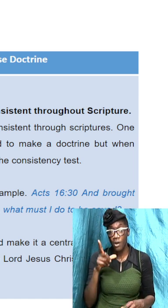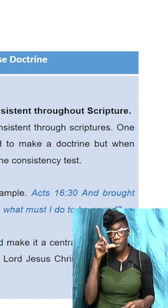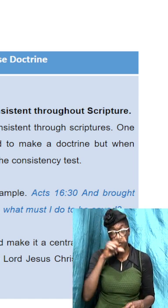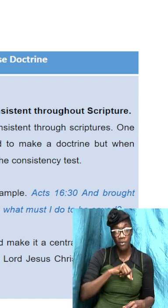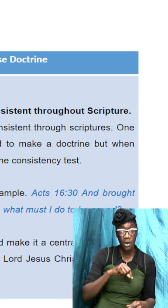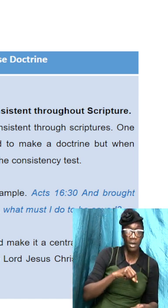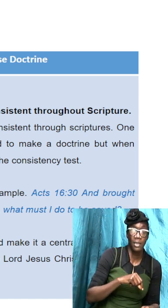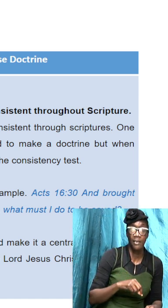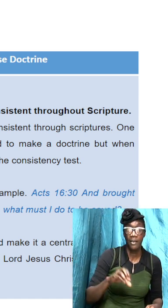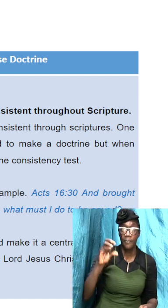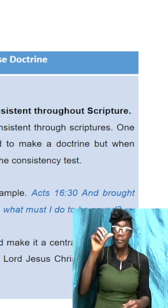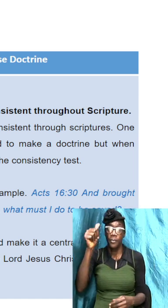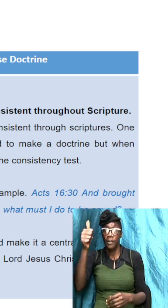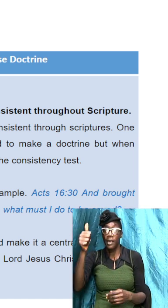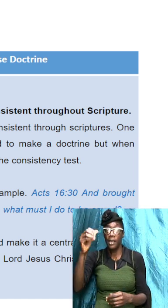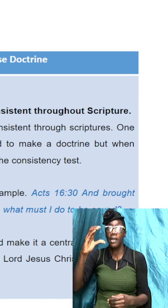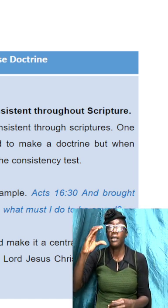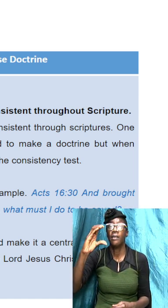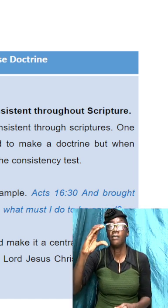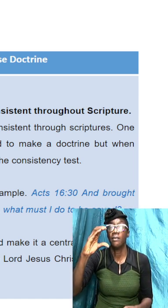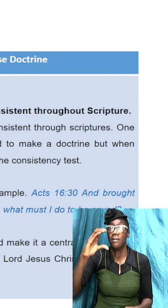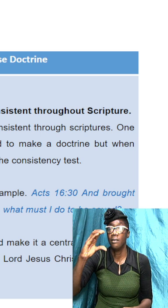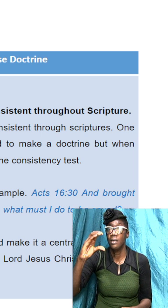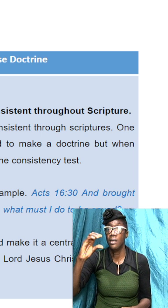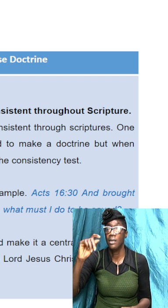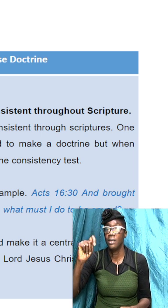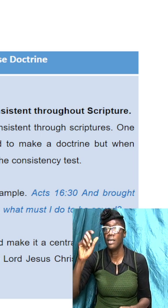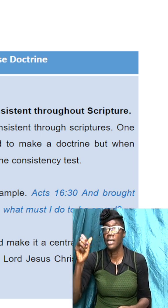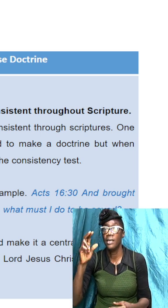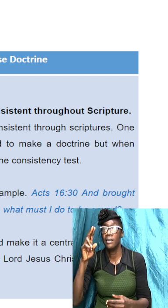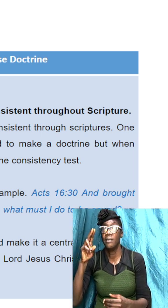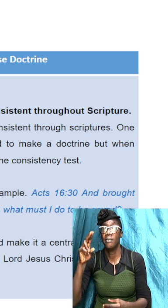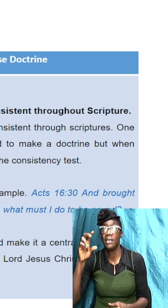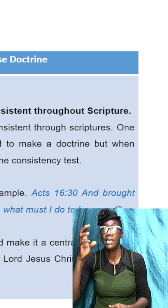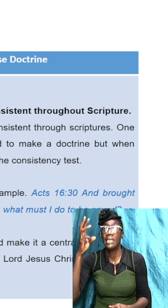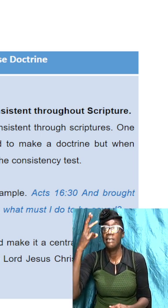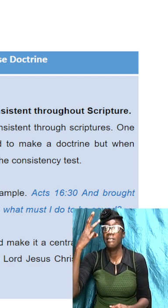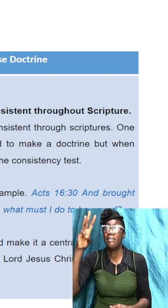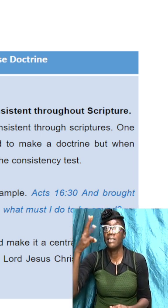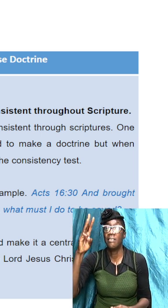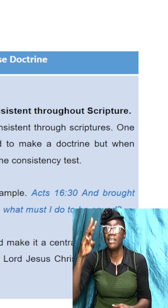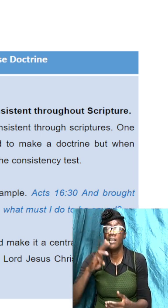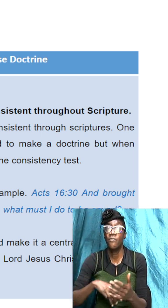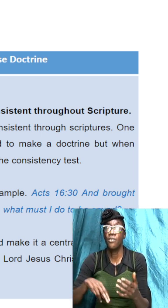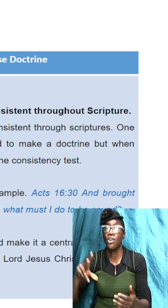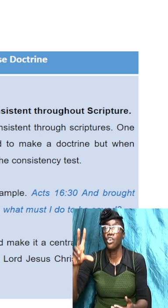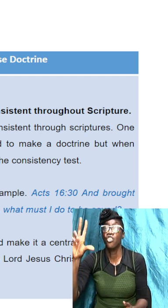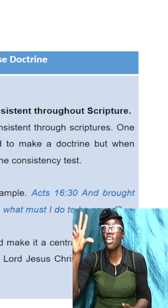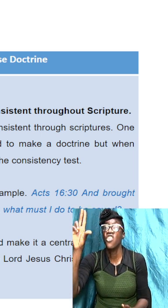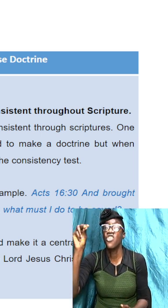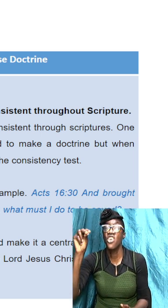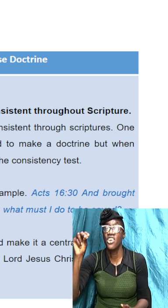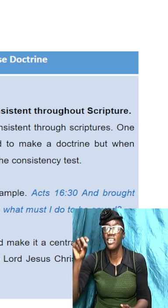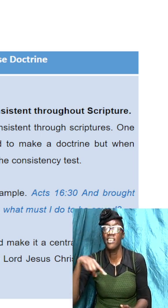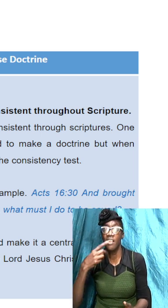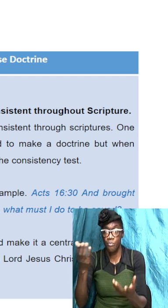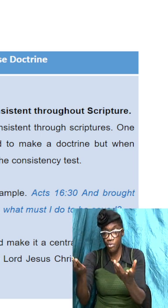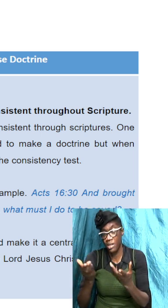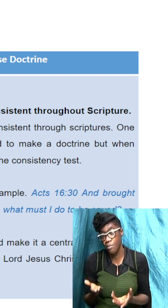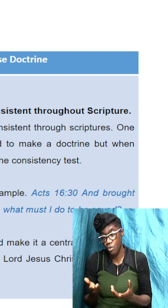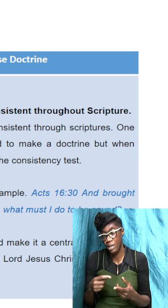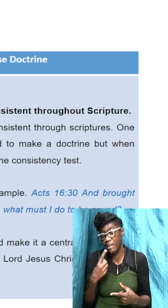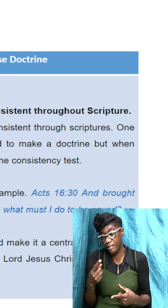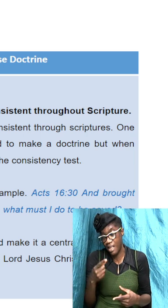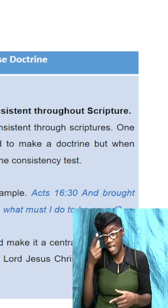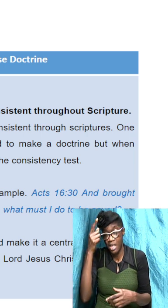16 verses 30 and brought them out and said sirs what must